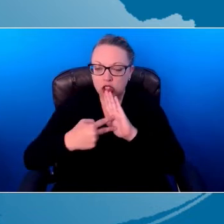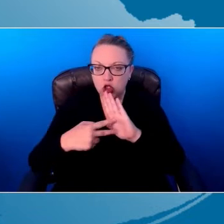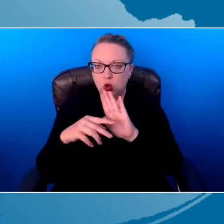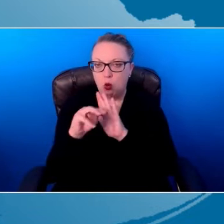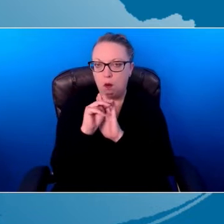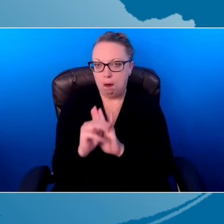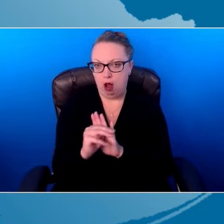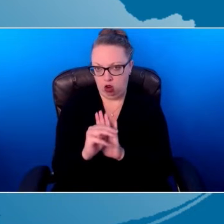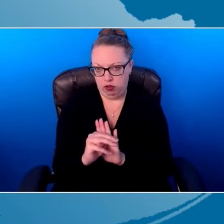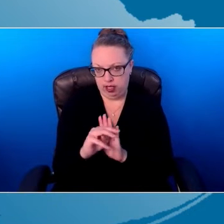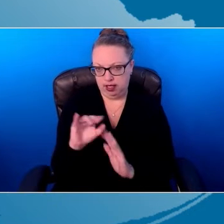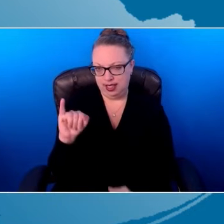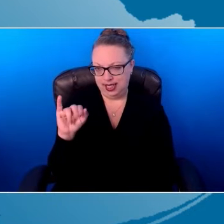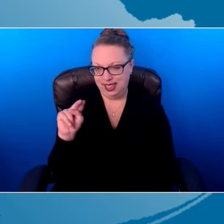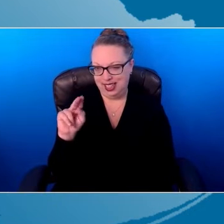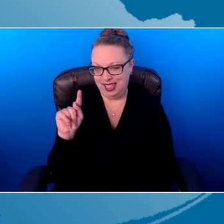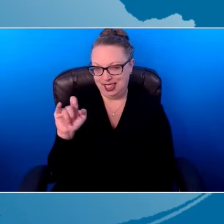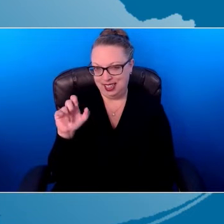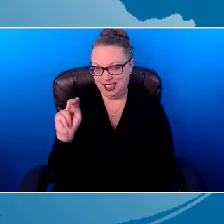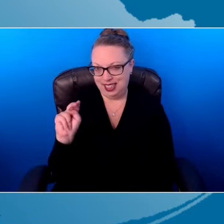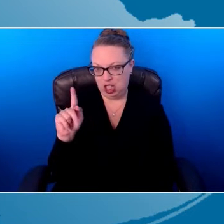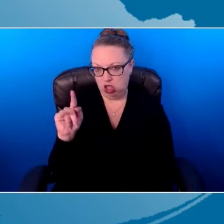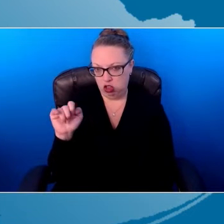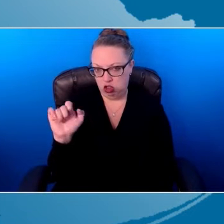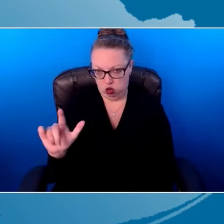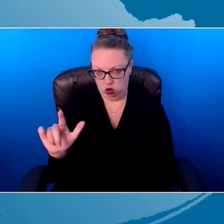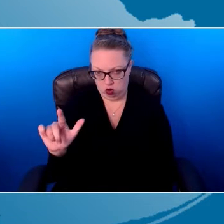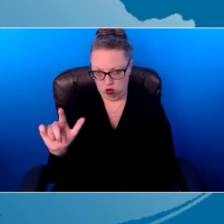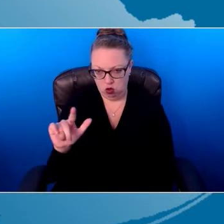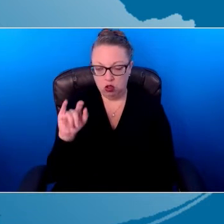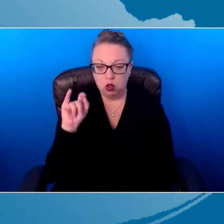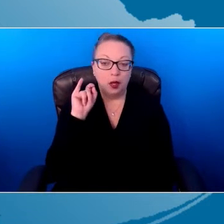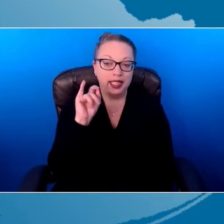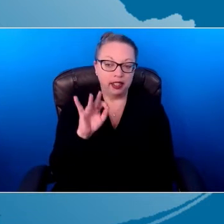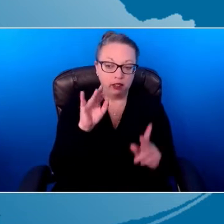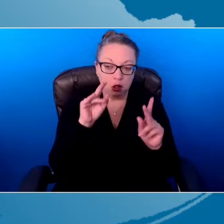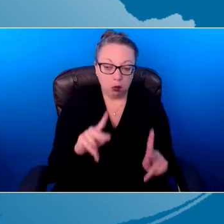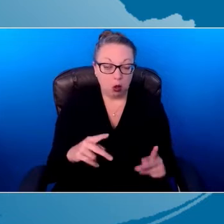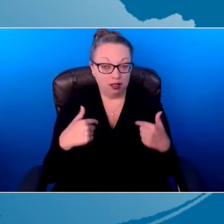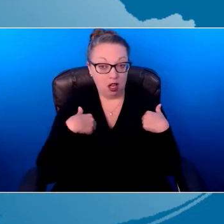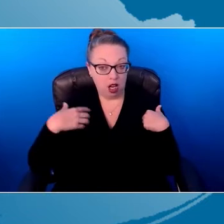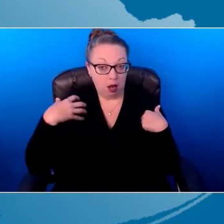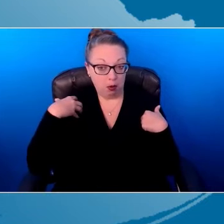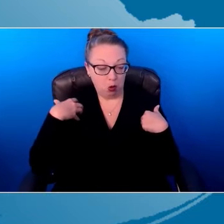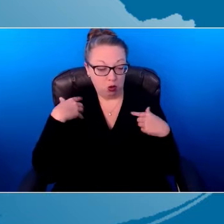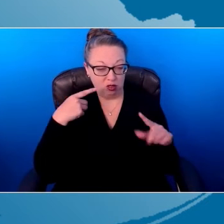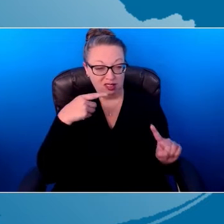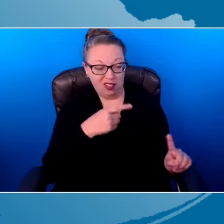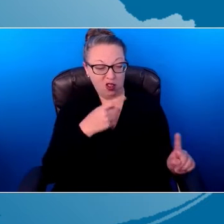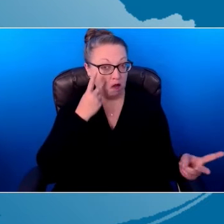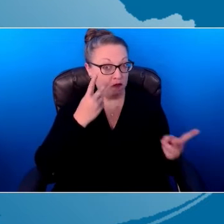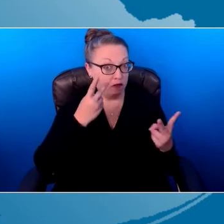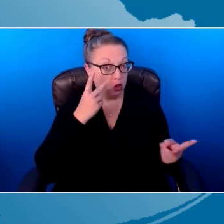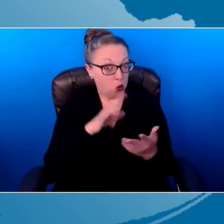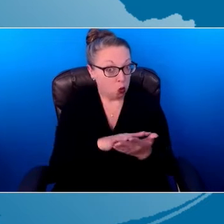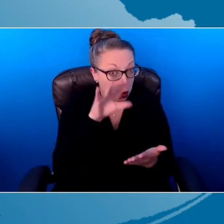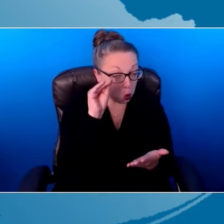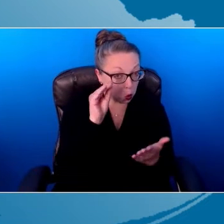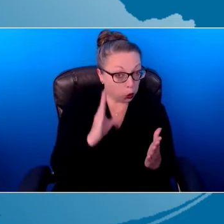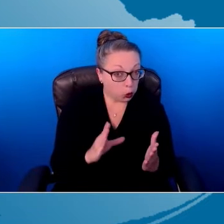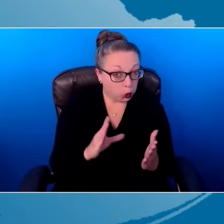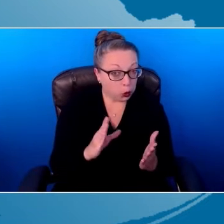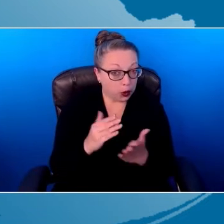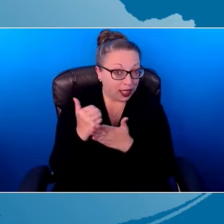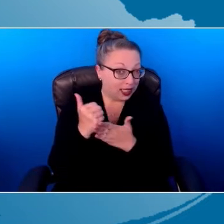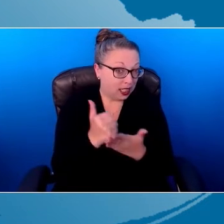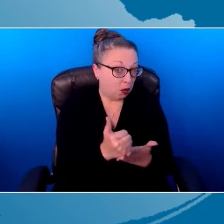Intentional. So if the person I'm coaching is more of a visual learner and it helps them to see what it is that I'm